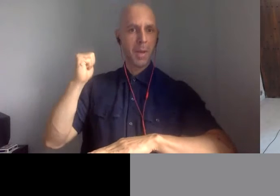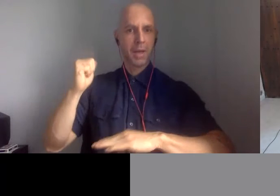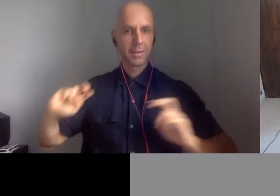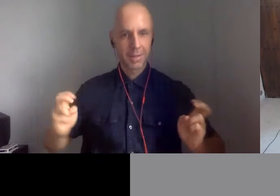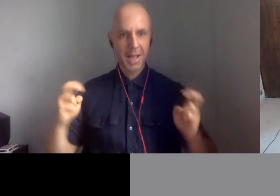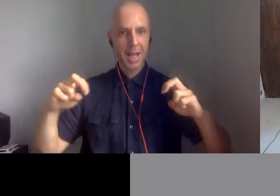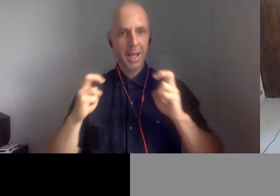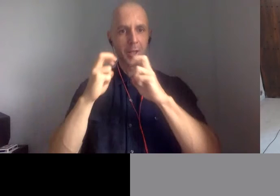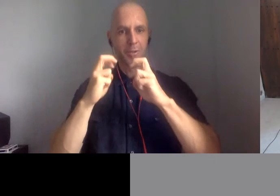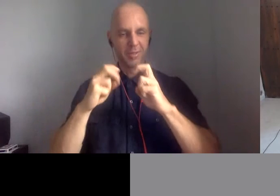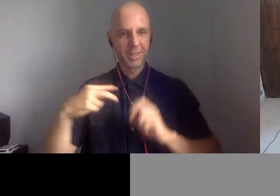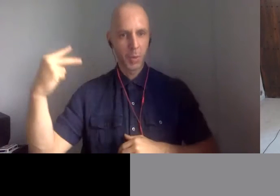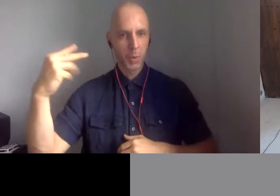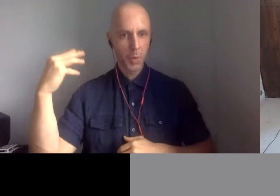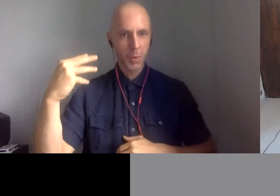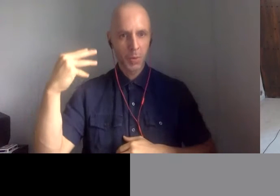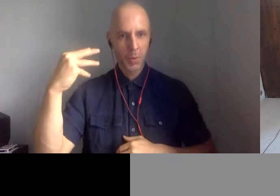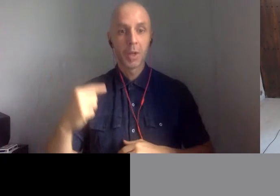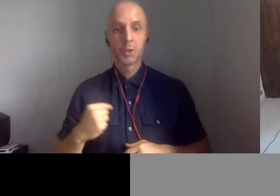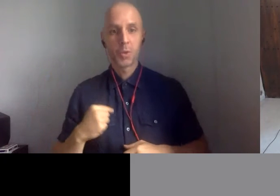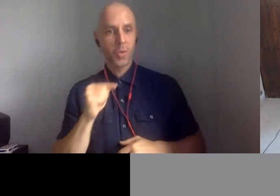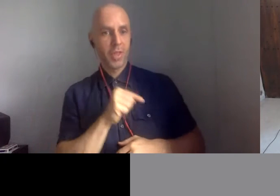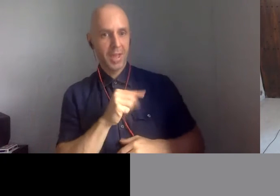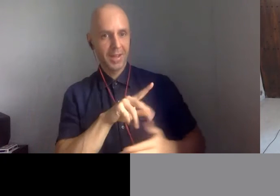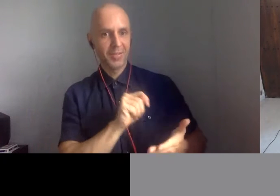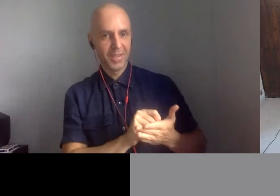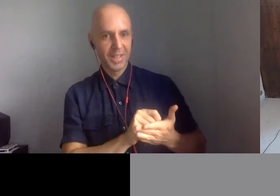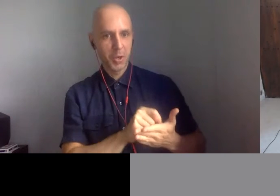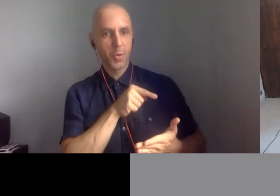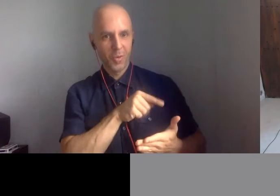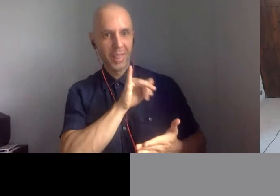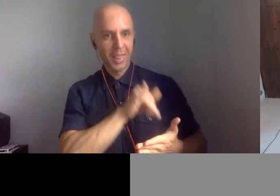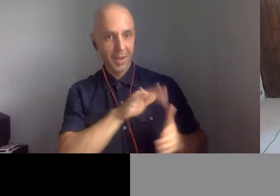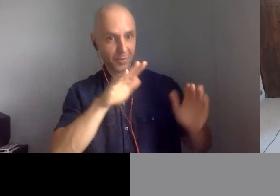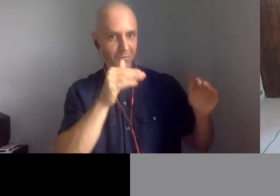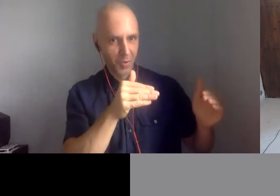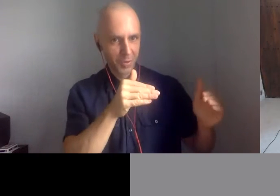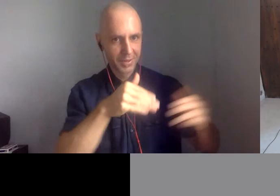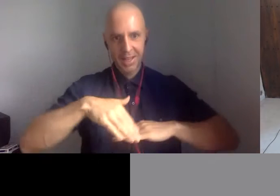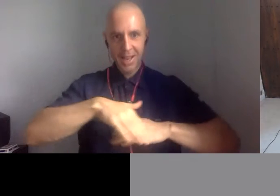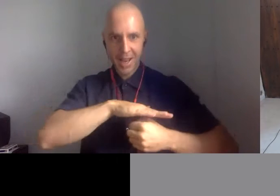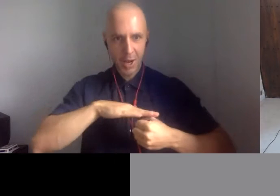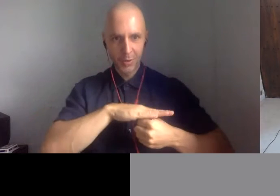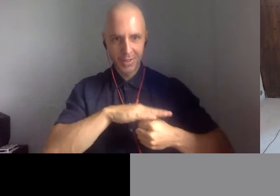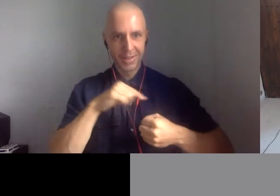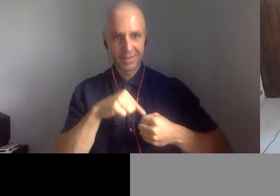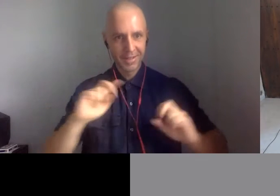then over there telling us about what we're going to do here,